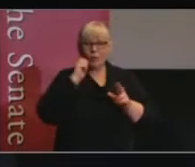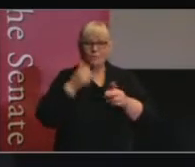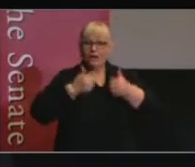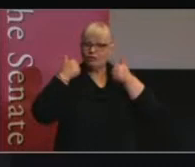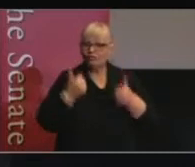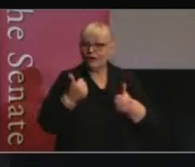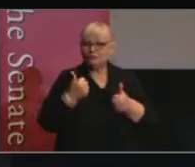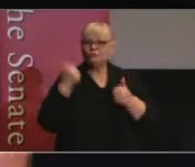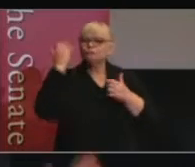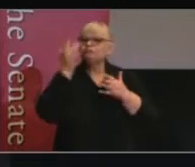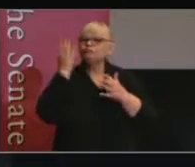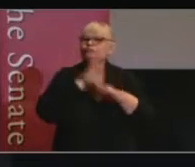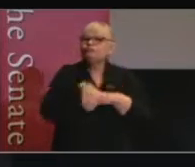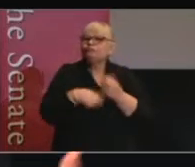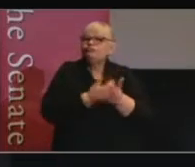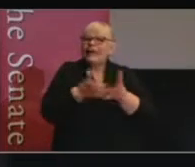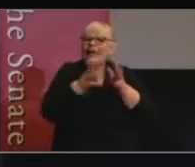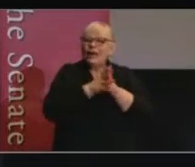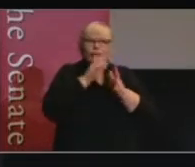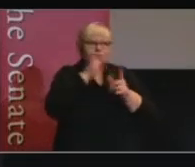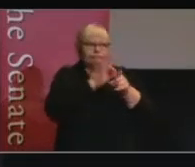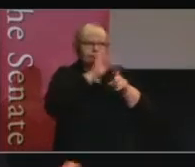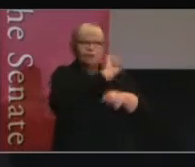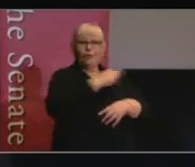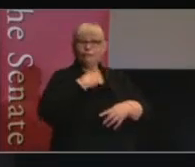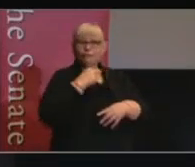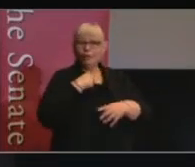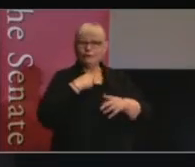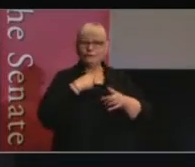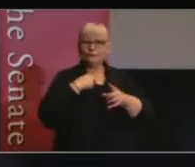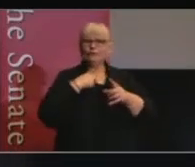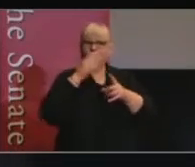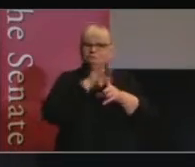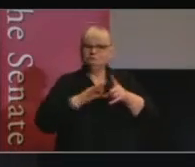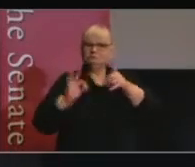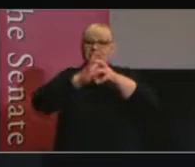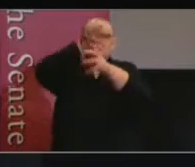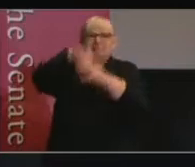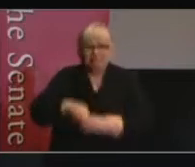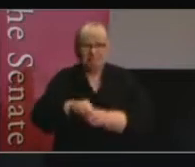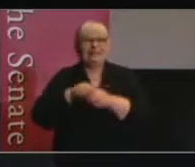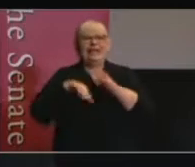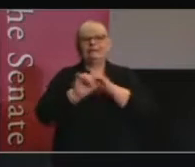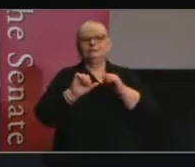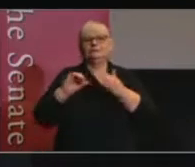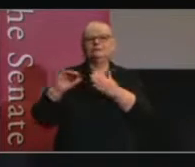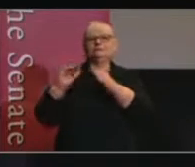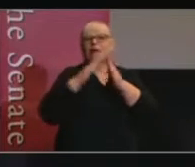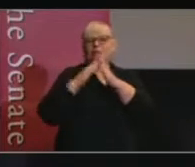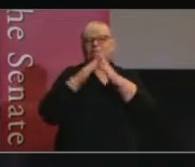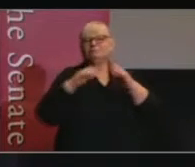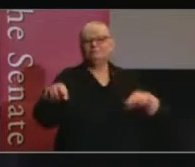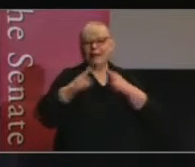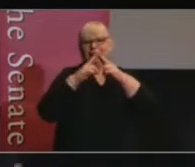great to think about how we can elevate your voices in this conversation about parliamentary committees. I'm